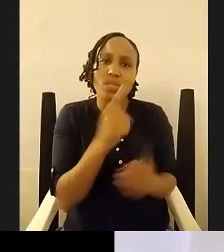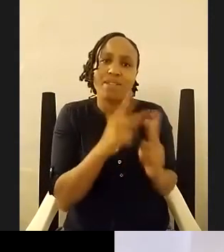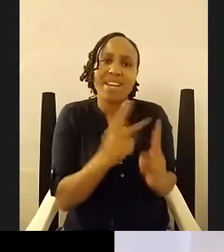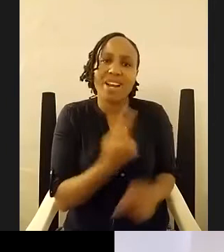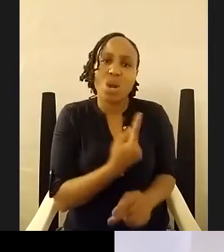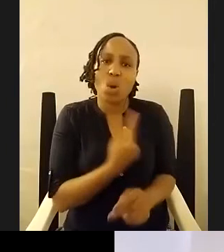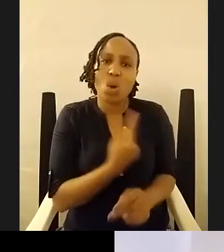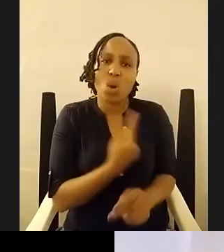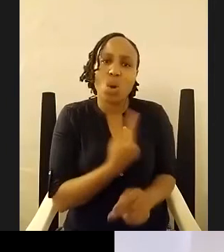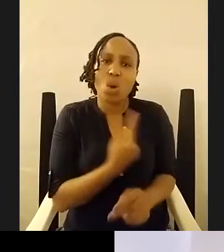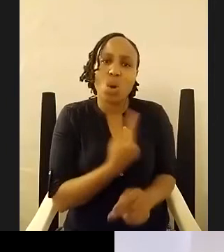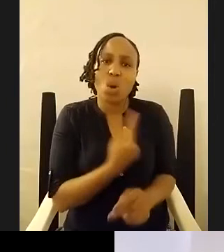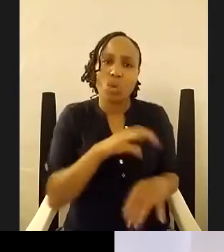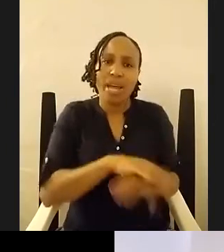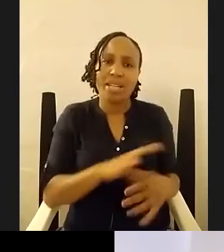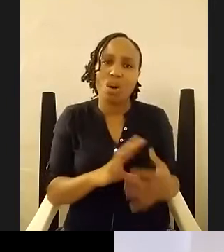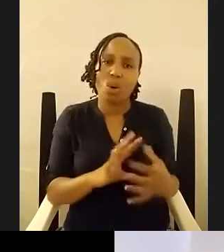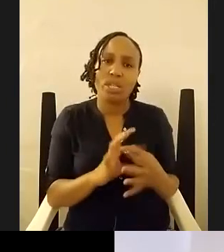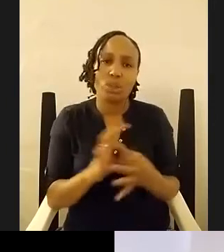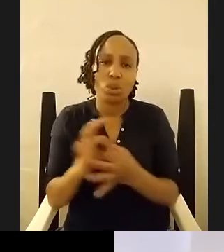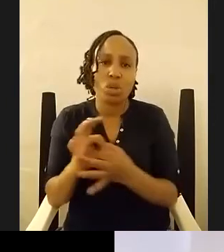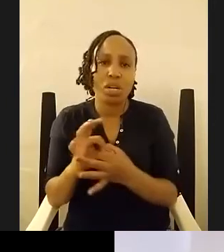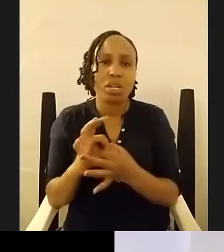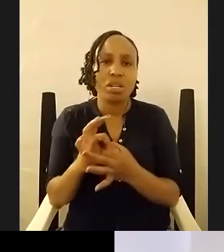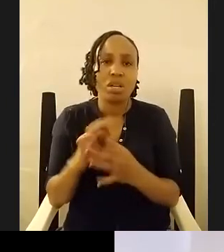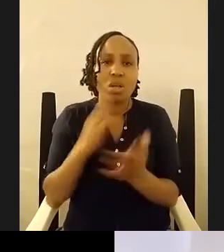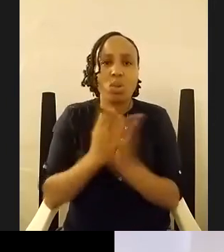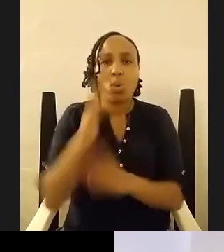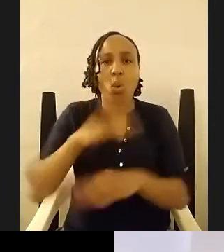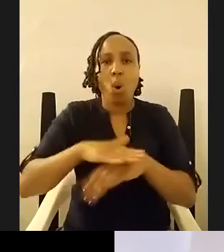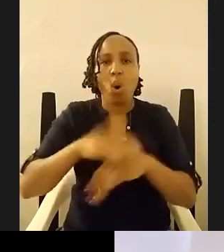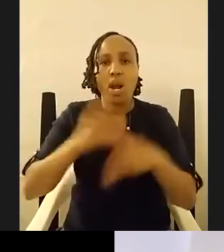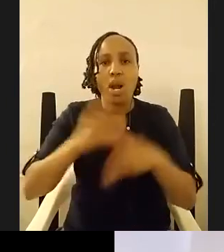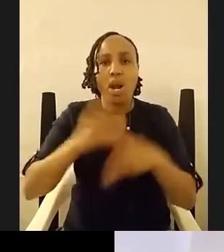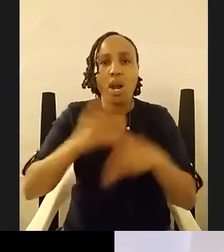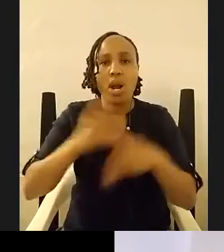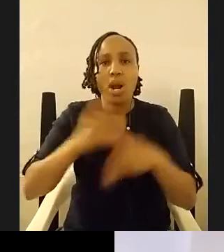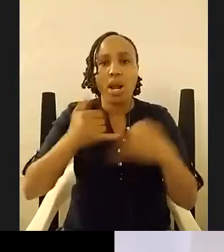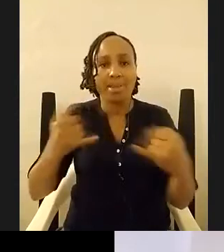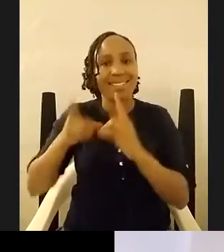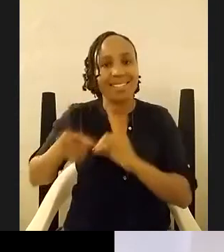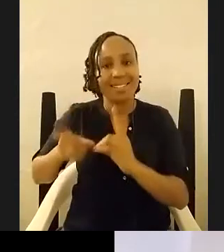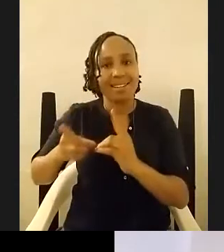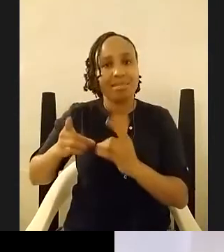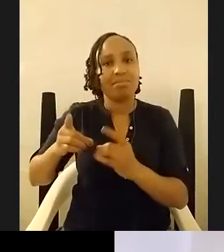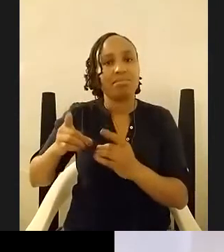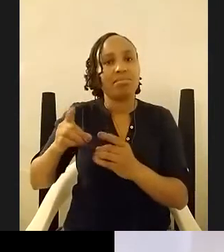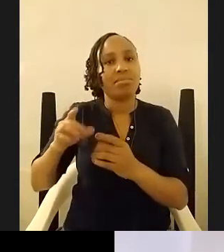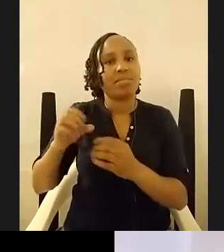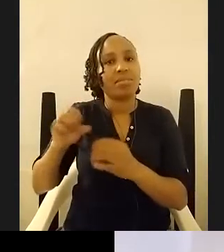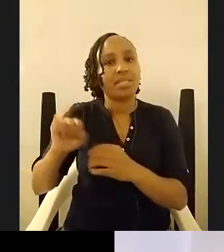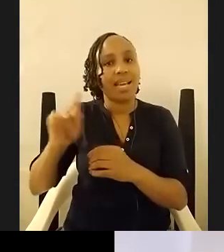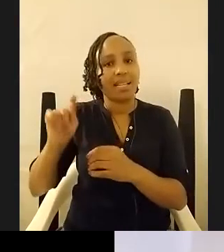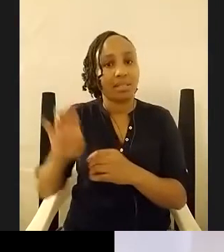through um an online dating platform and then i realized if i were and so this is where the